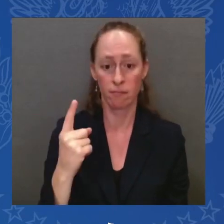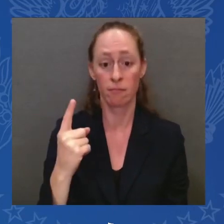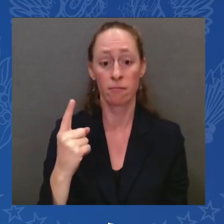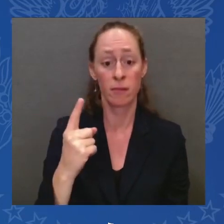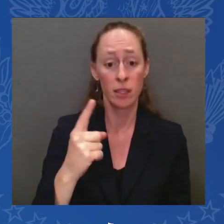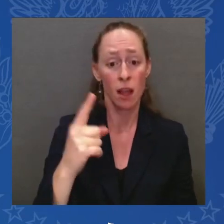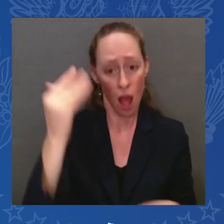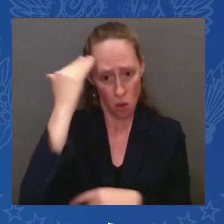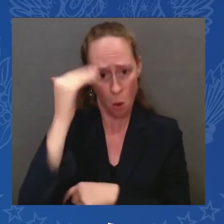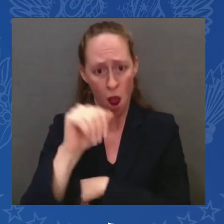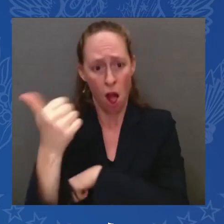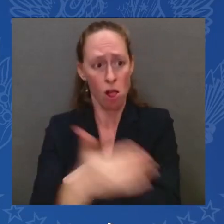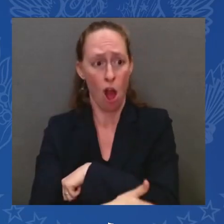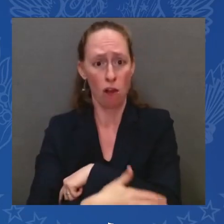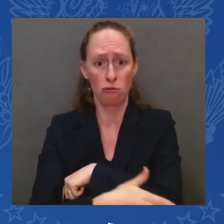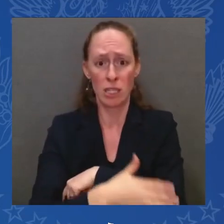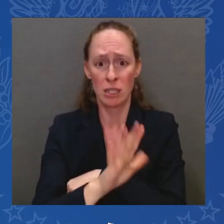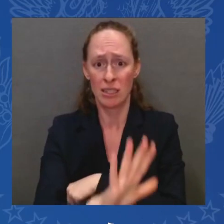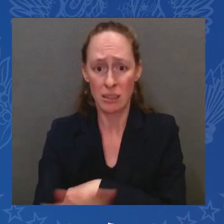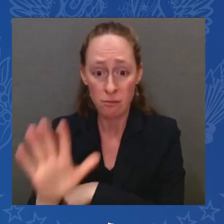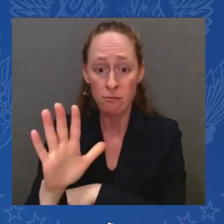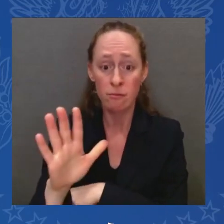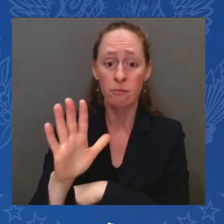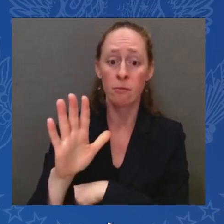are trying to be of some help. So,